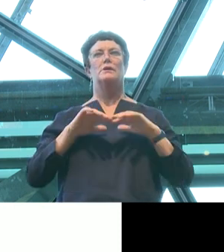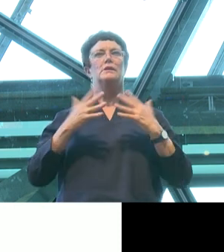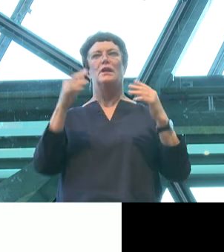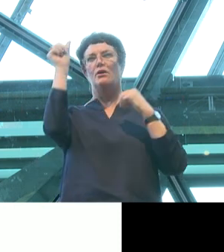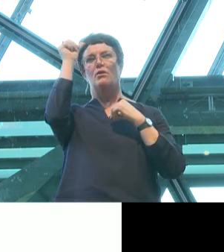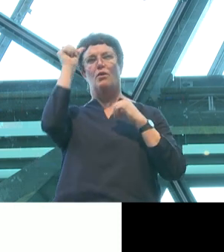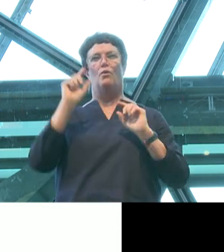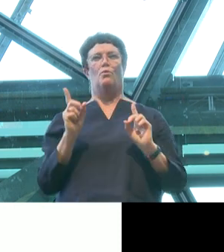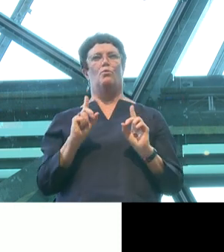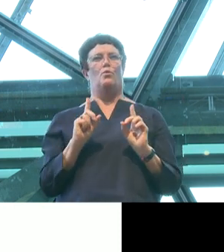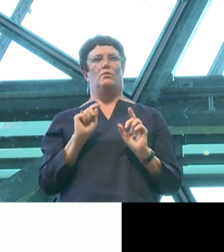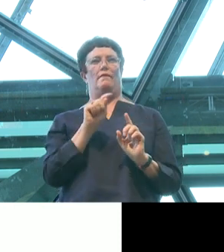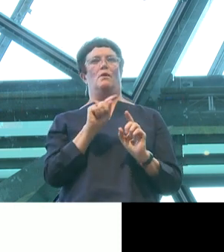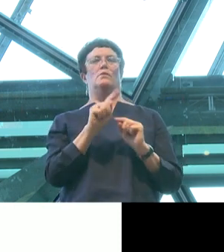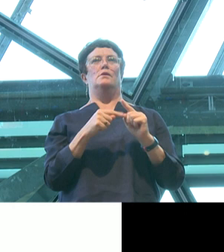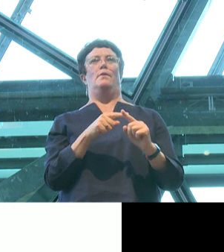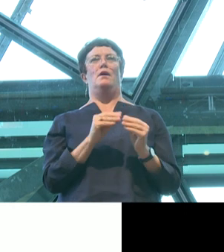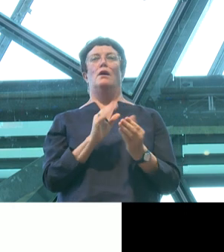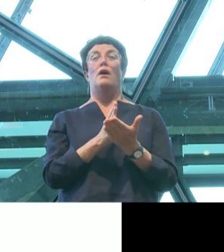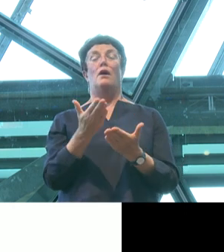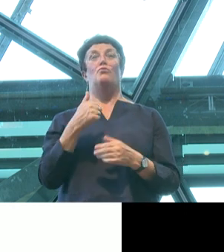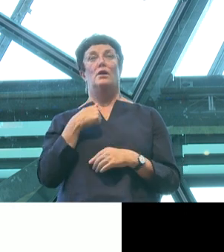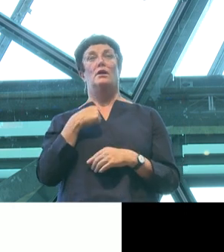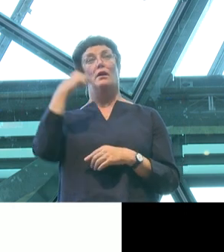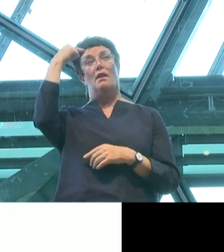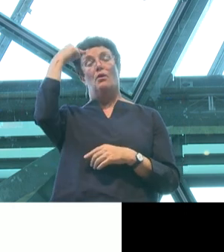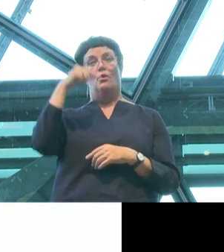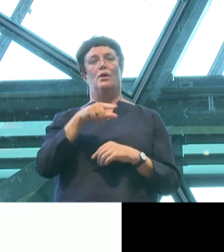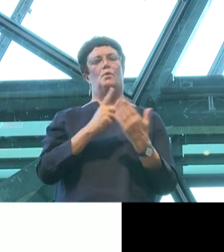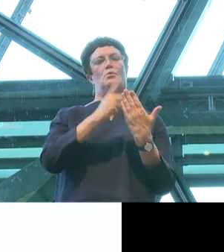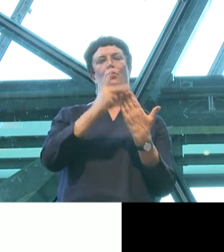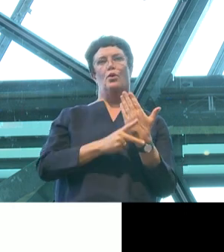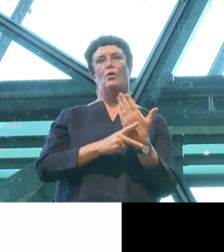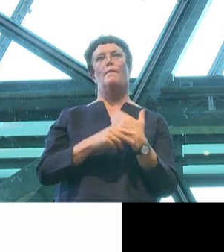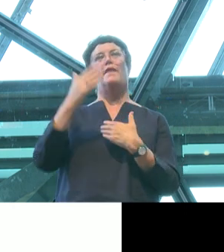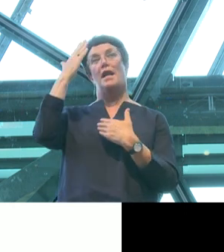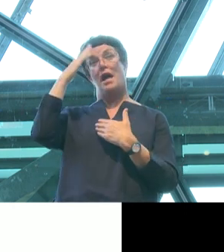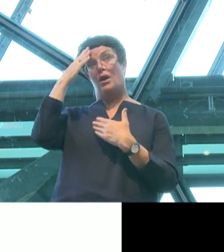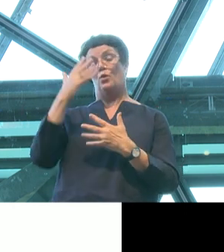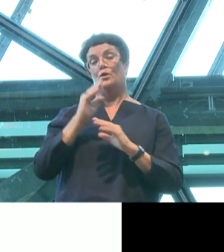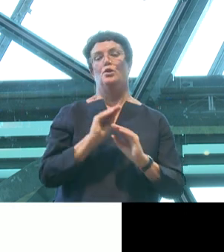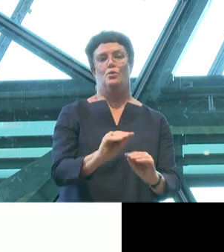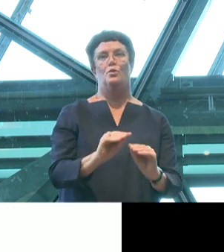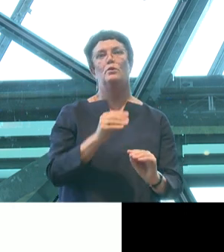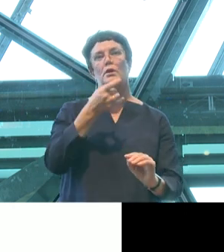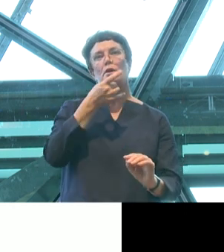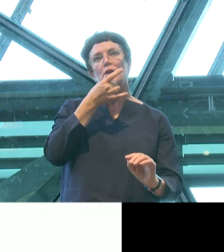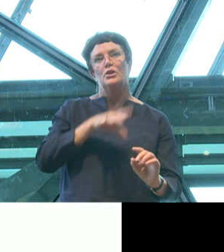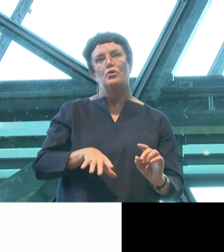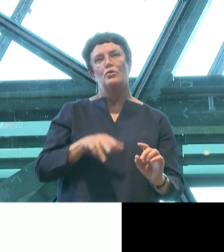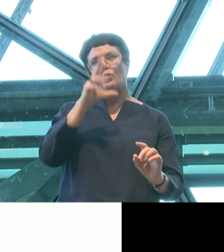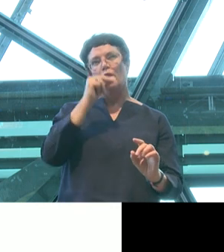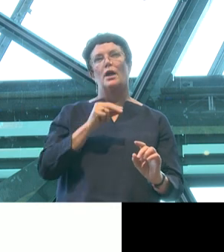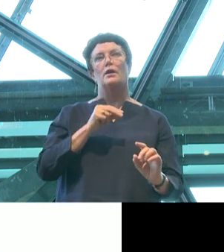I genuinely thought it was a program that adults taught young kids about LGBTIQ issues, and to me that